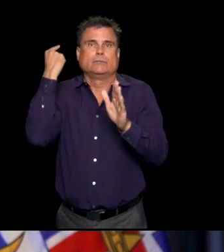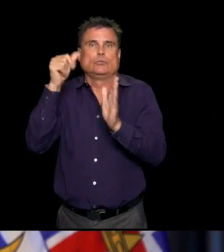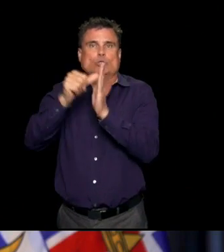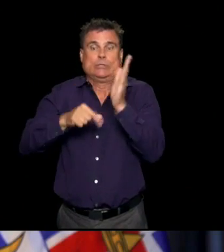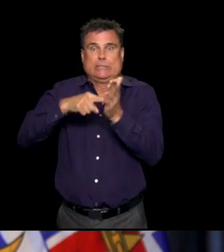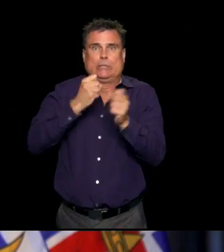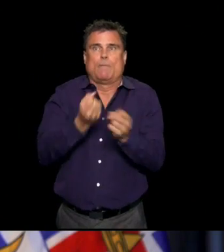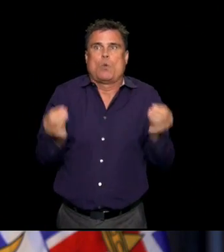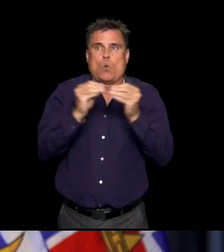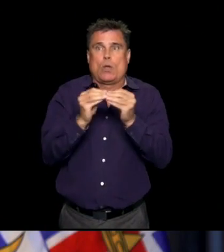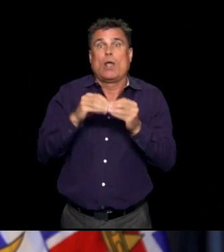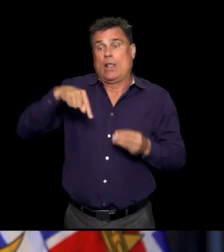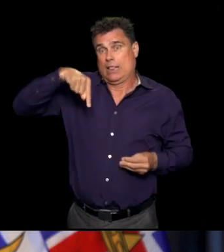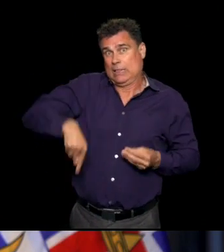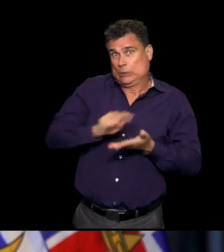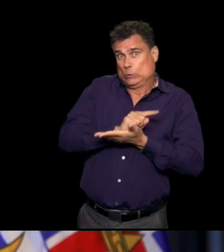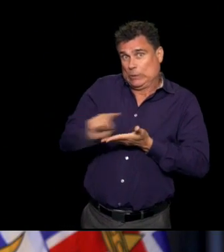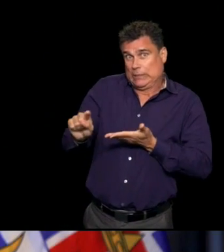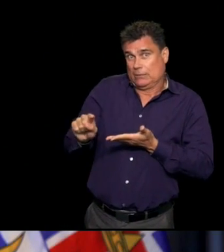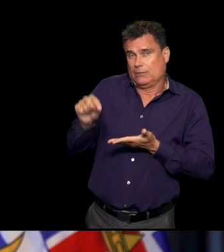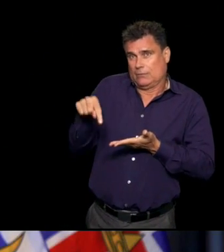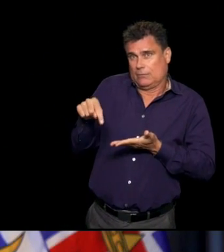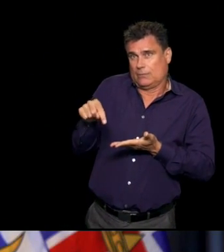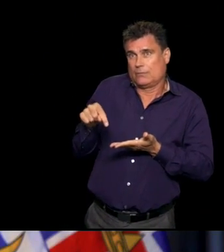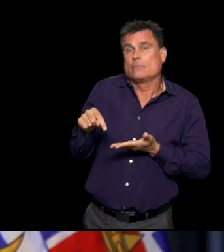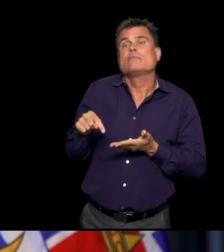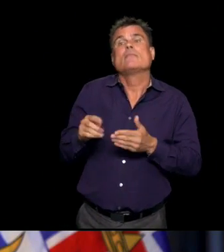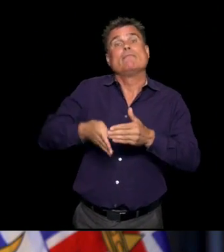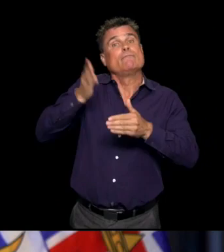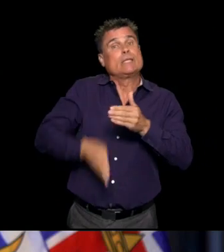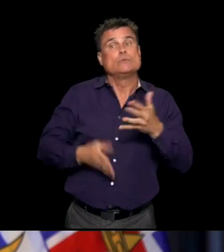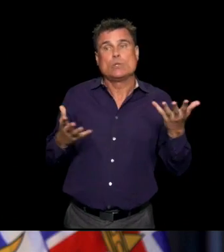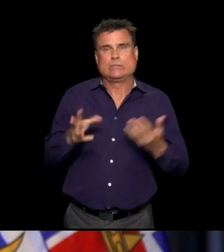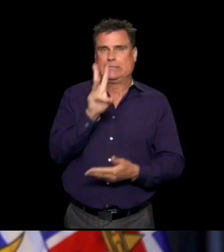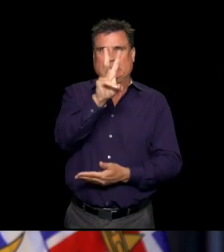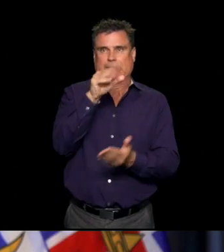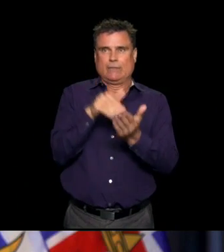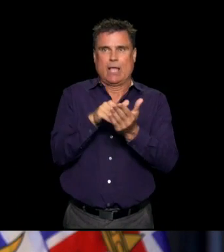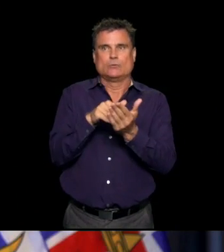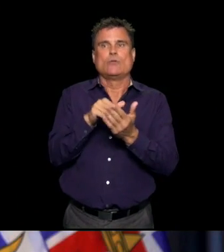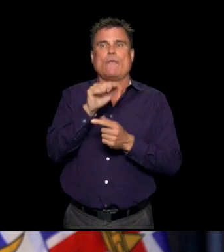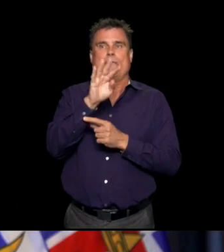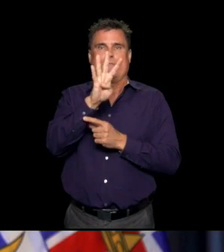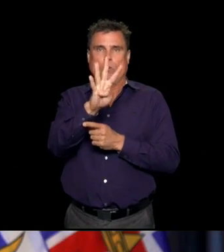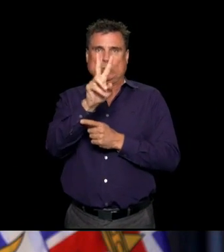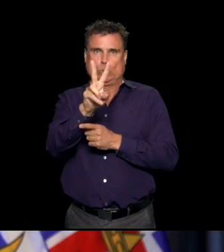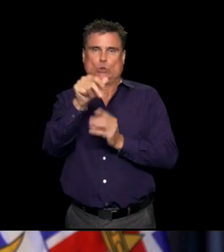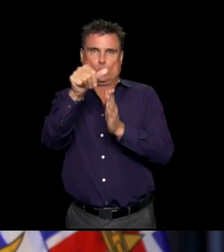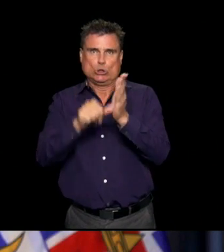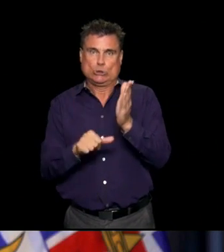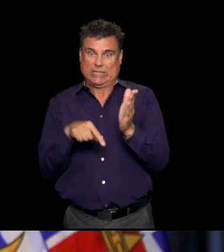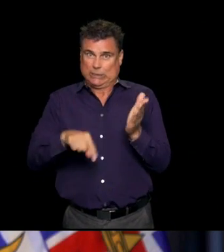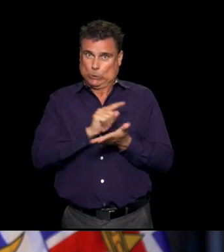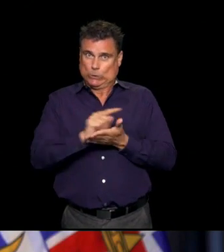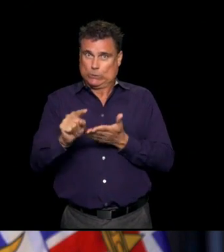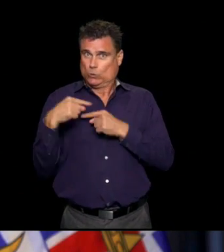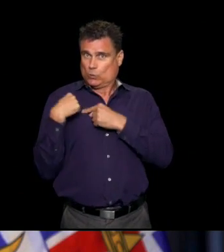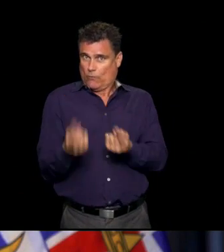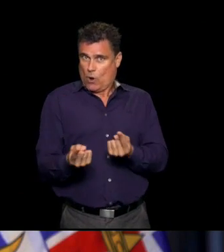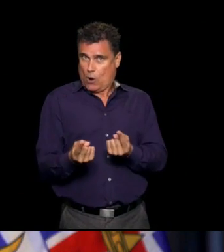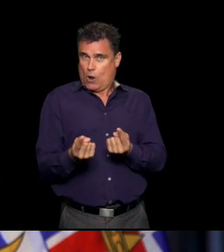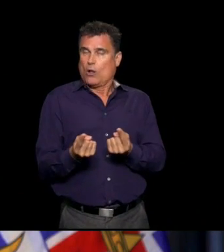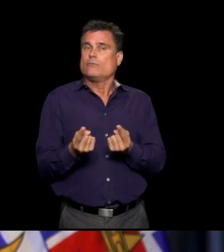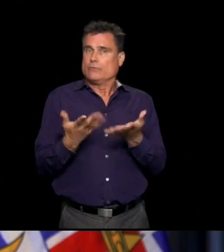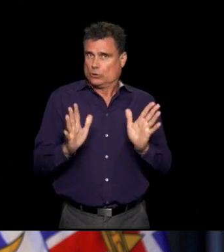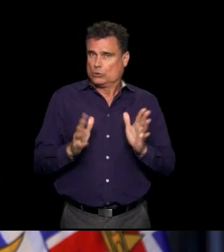,062 surgeries and that number is likely to rise as it every week as we verify all